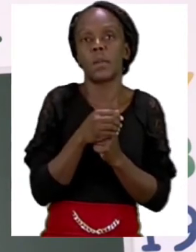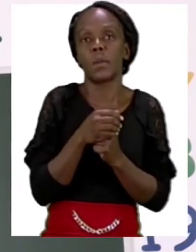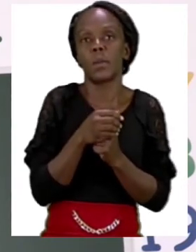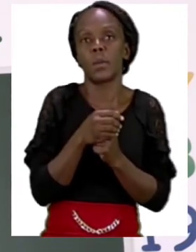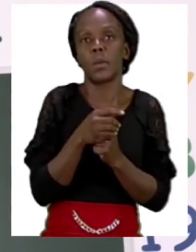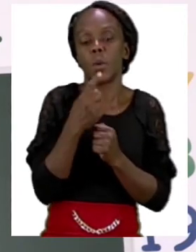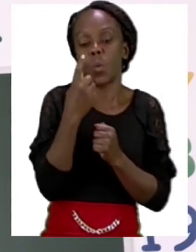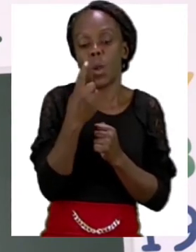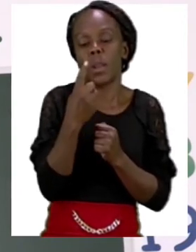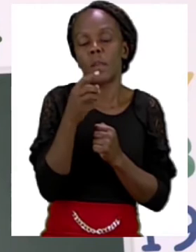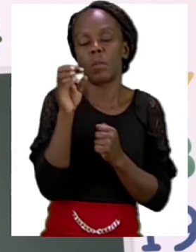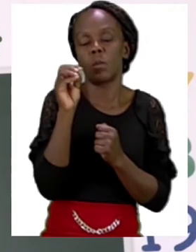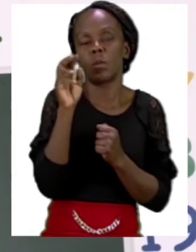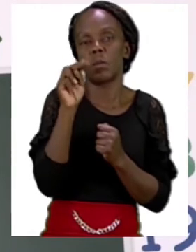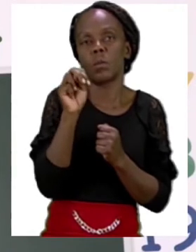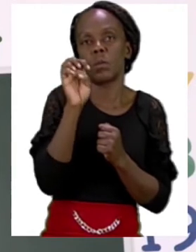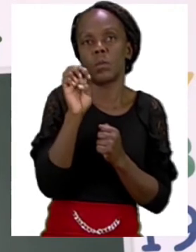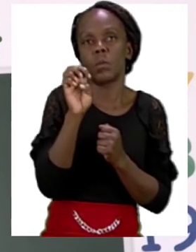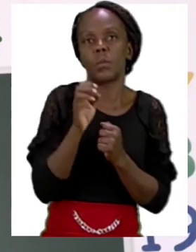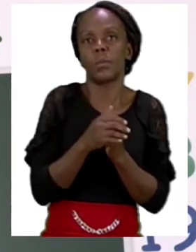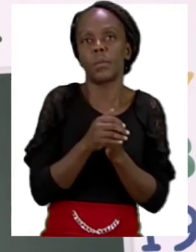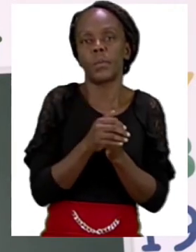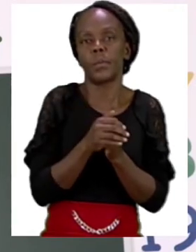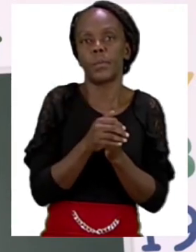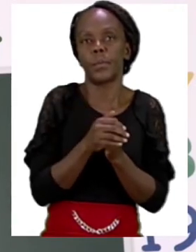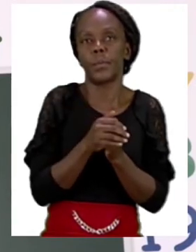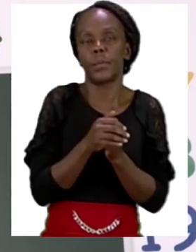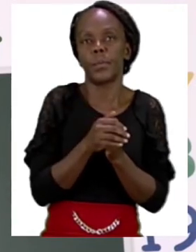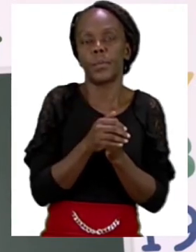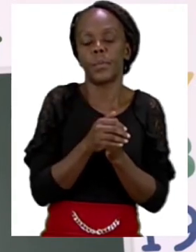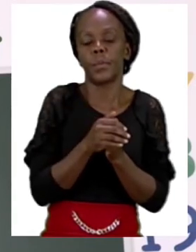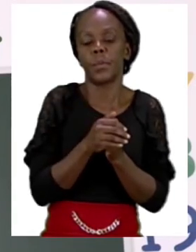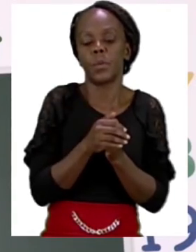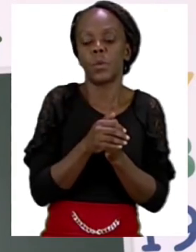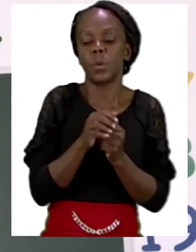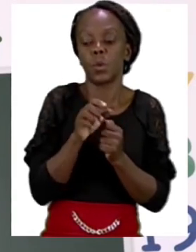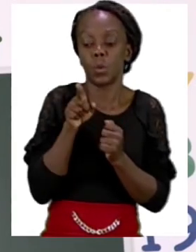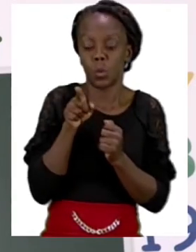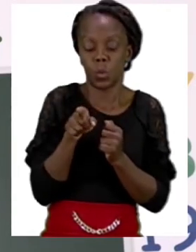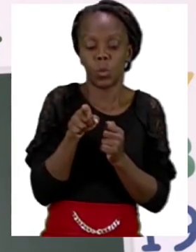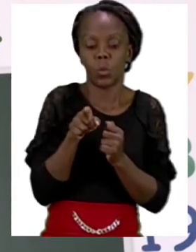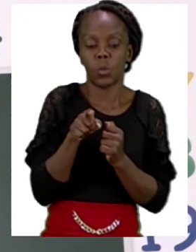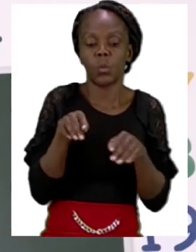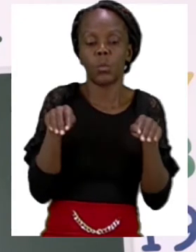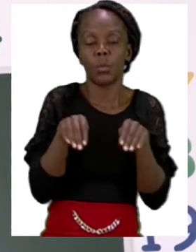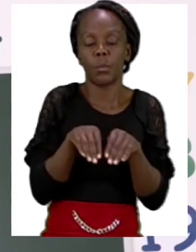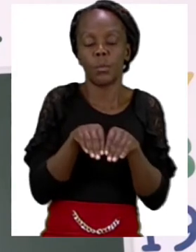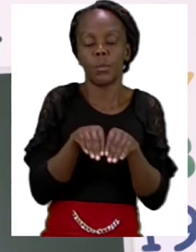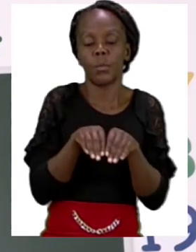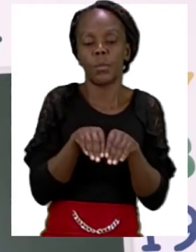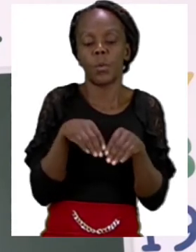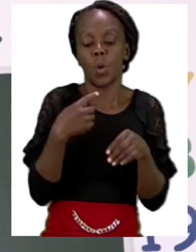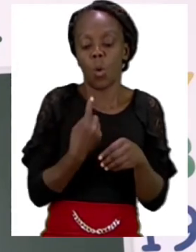word one. So you can make up your own sentences. But before you do, you need